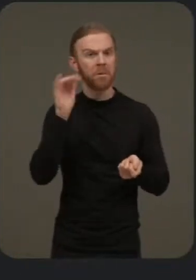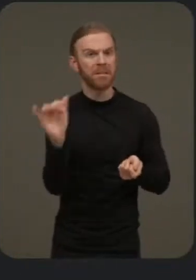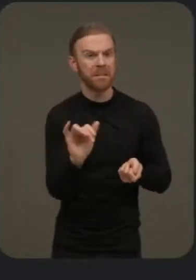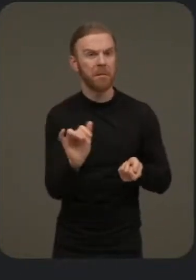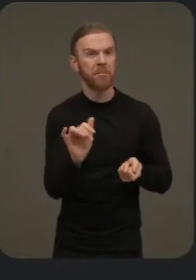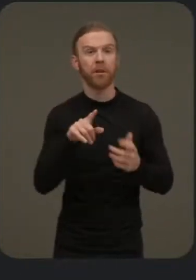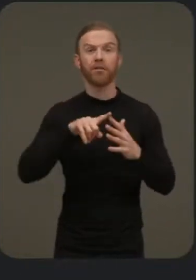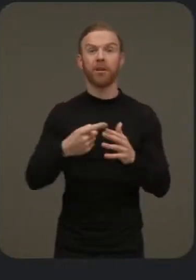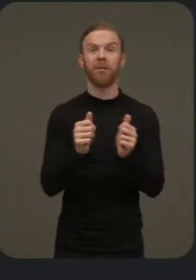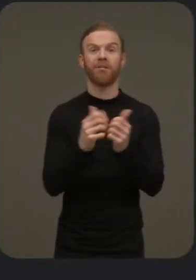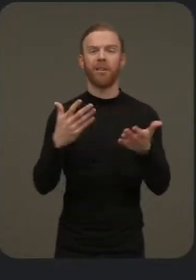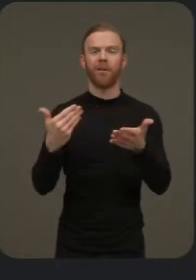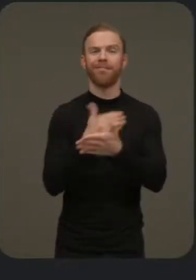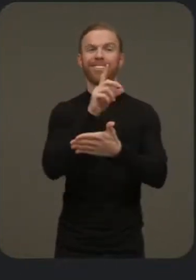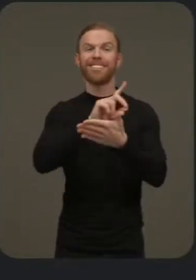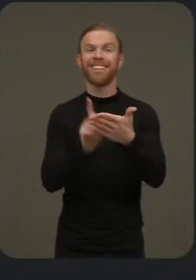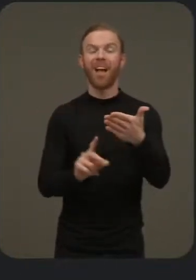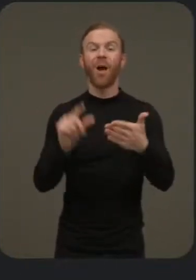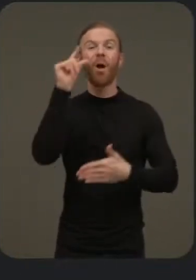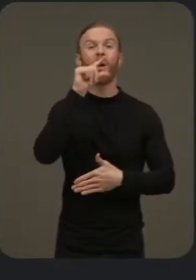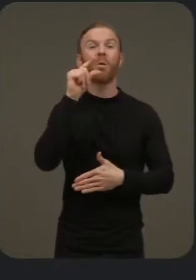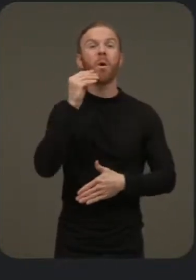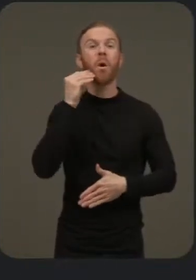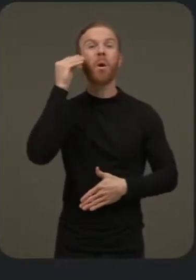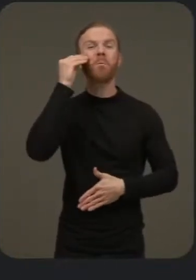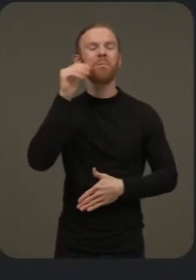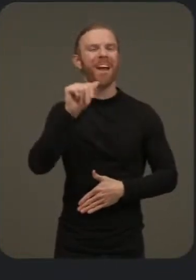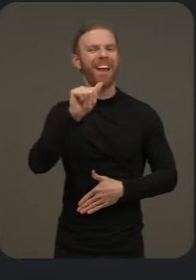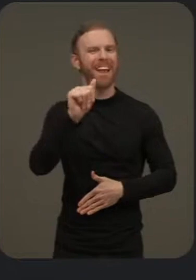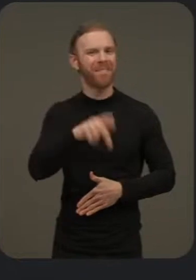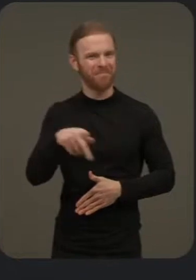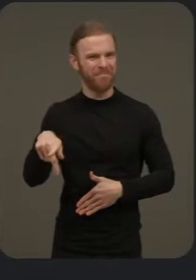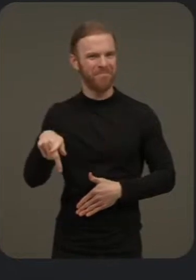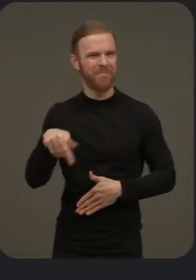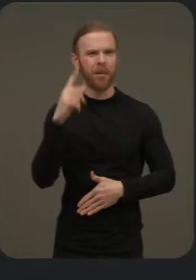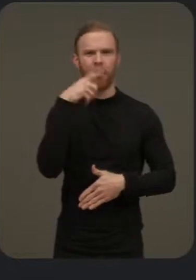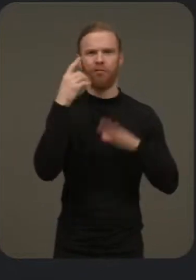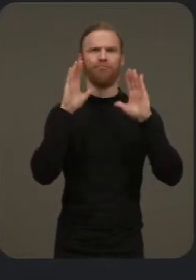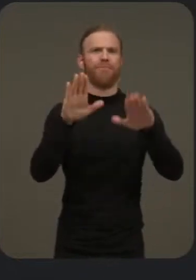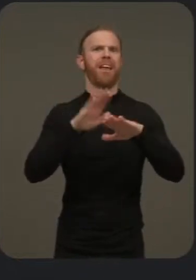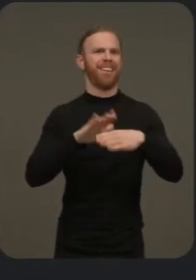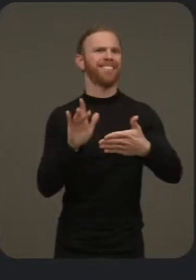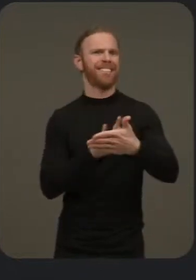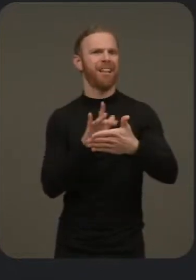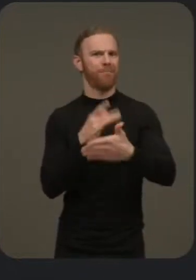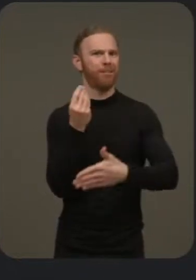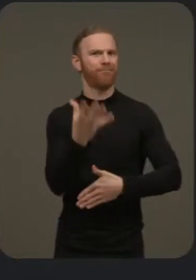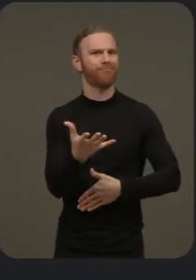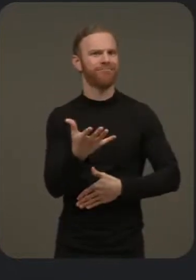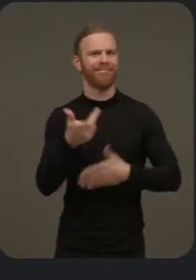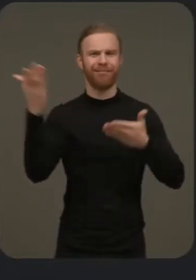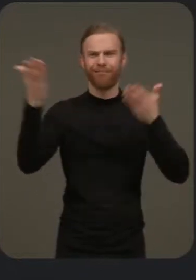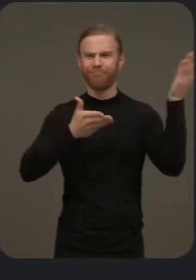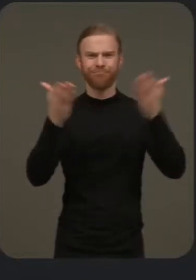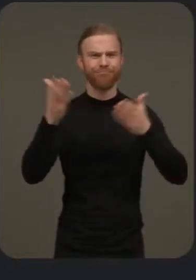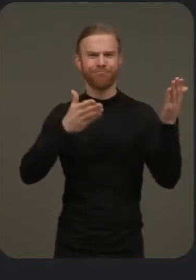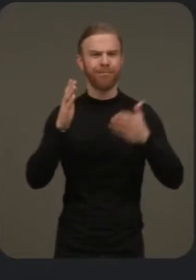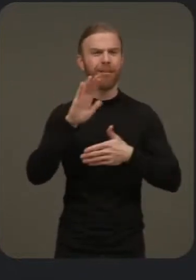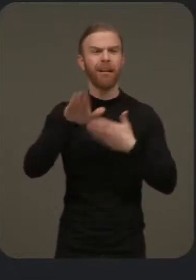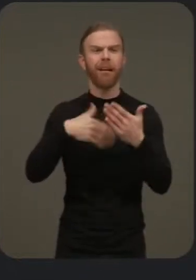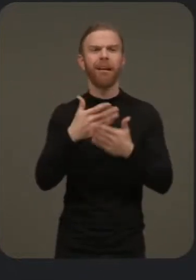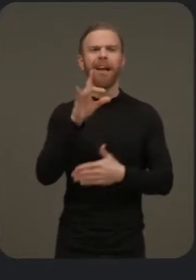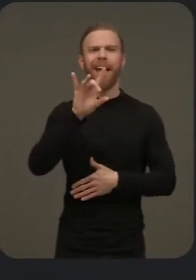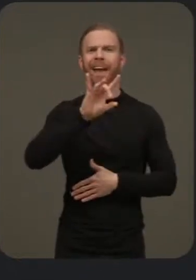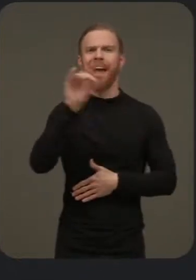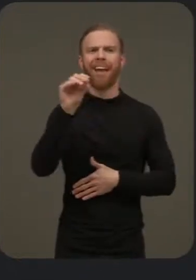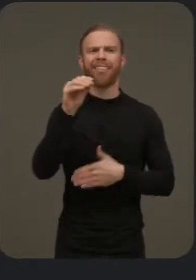starts with a new redesigned Google Home app. It looks great on Pixel Tablet, and it brings together over 80,000 supported